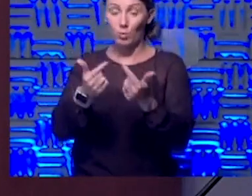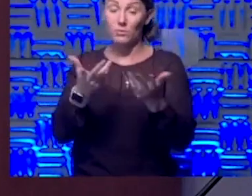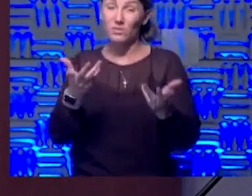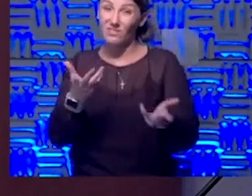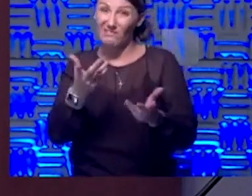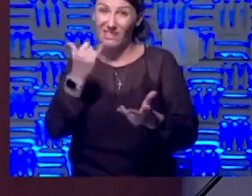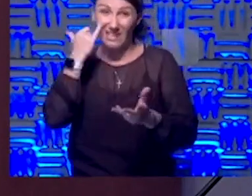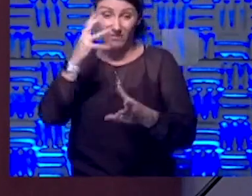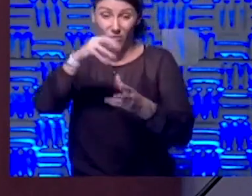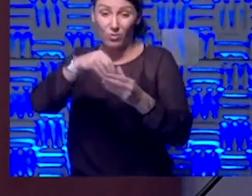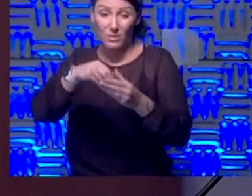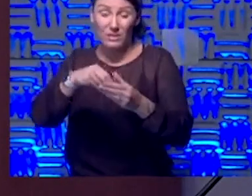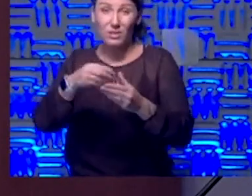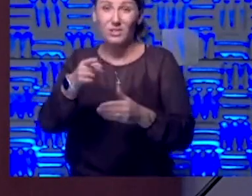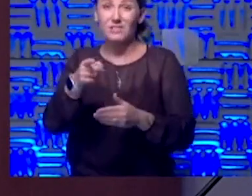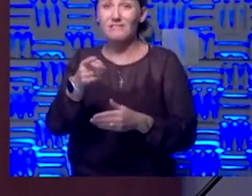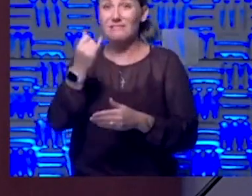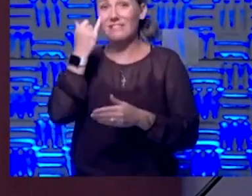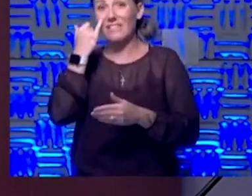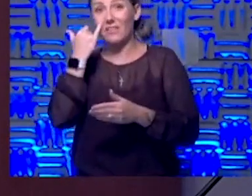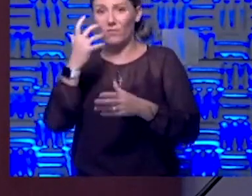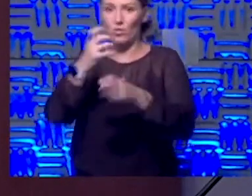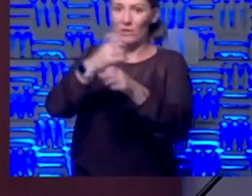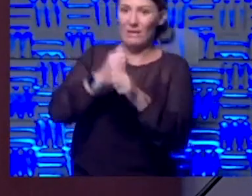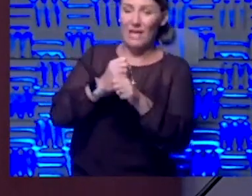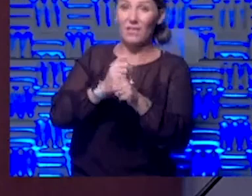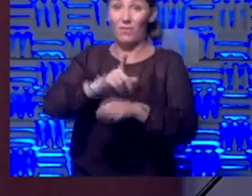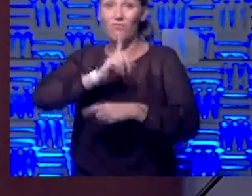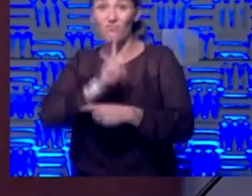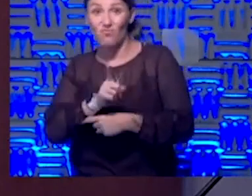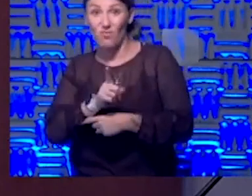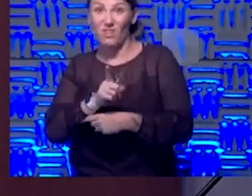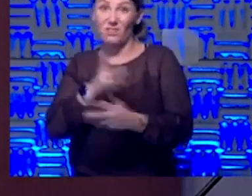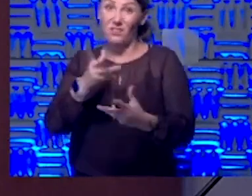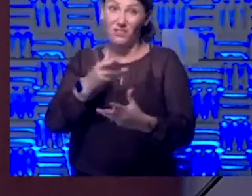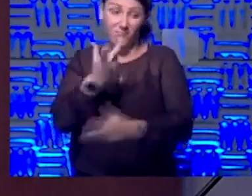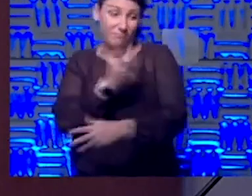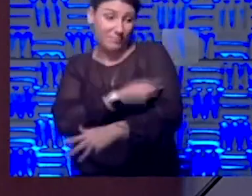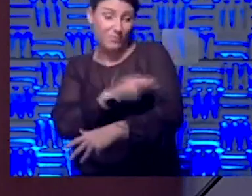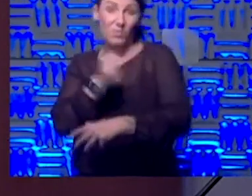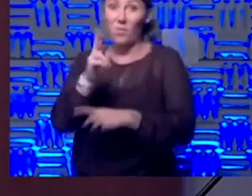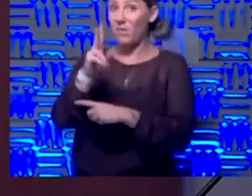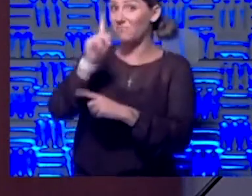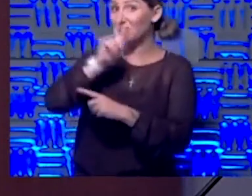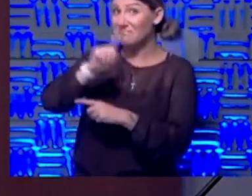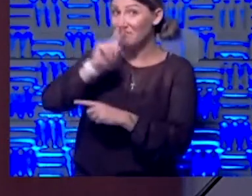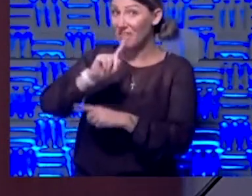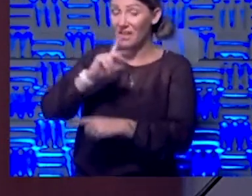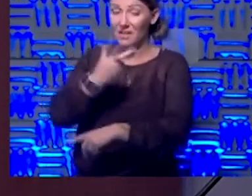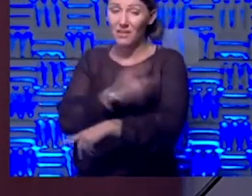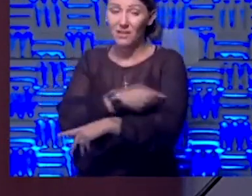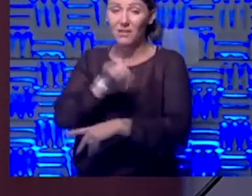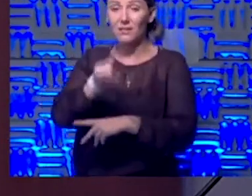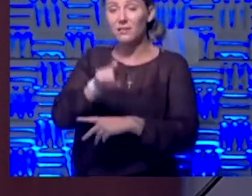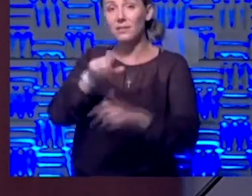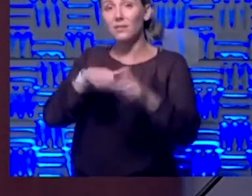know if you got the real thing or if you got placebo. Yeah. So, you're going to have to still follow everything, the mask and everything,